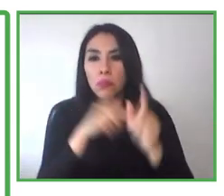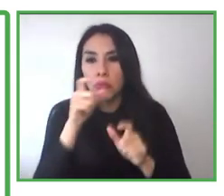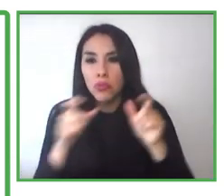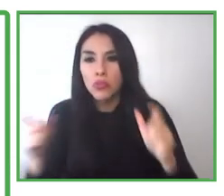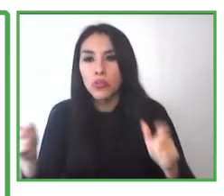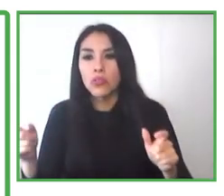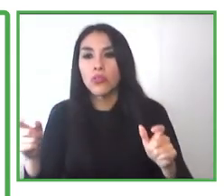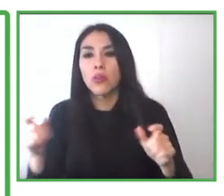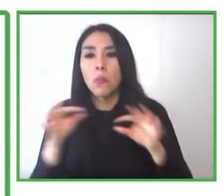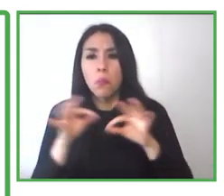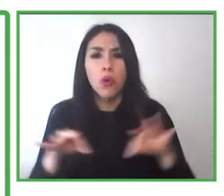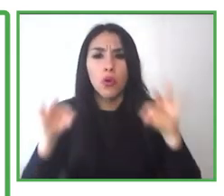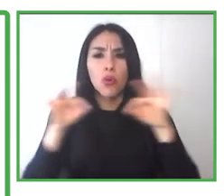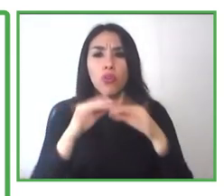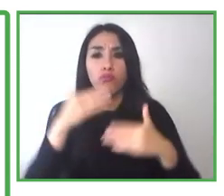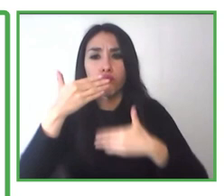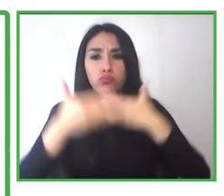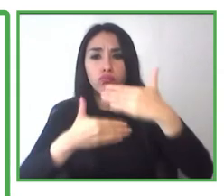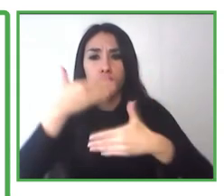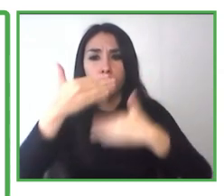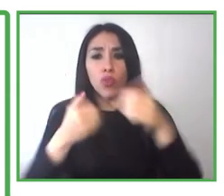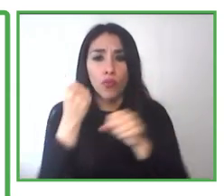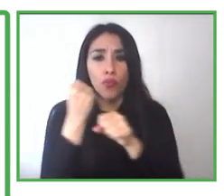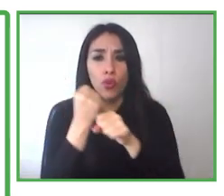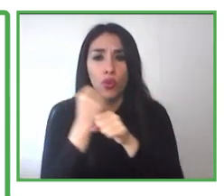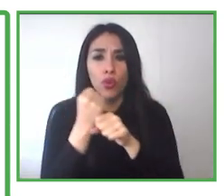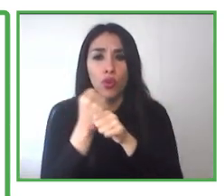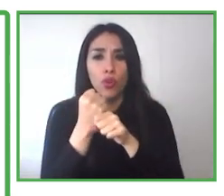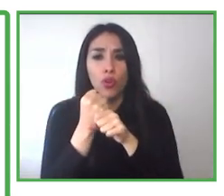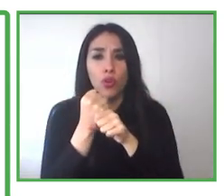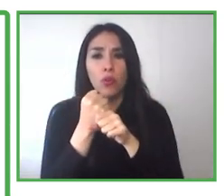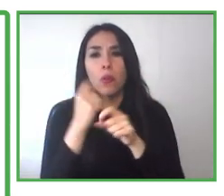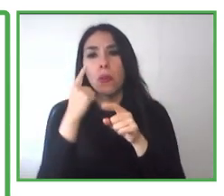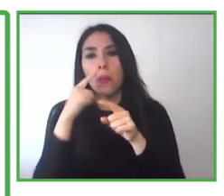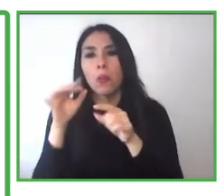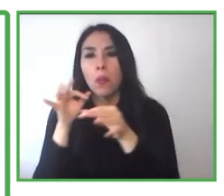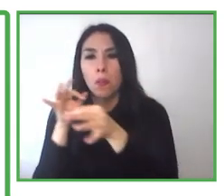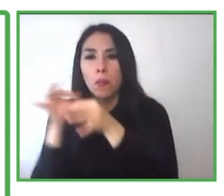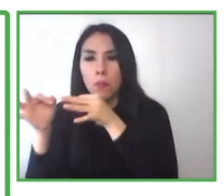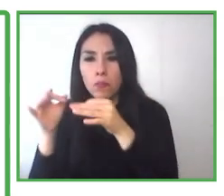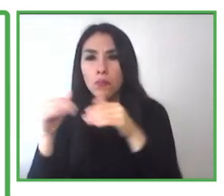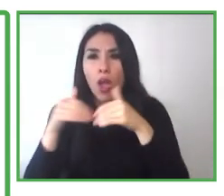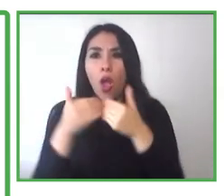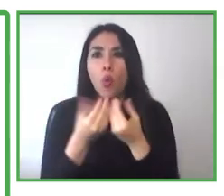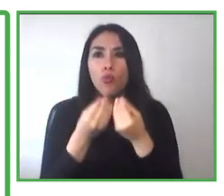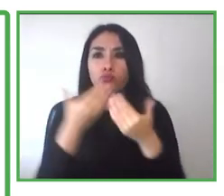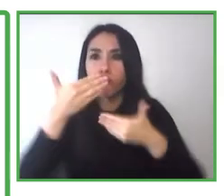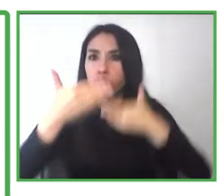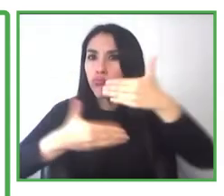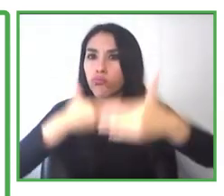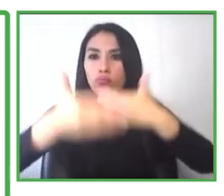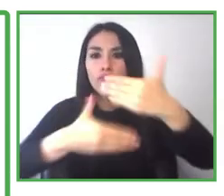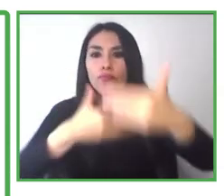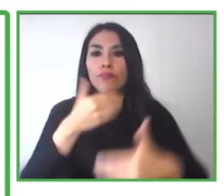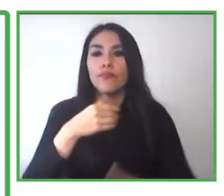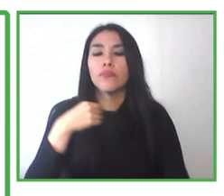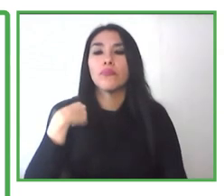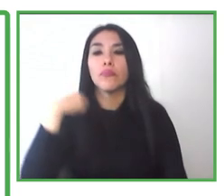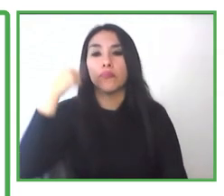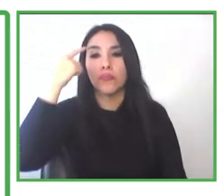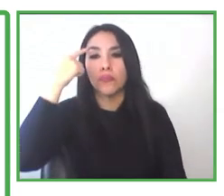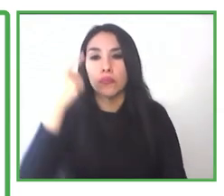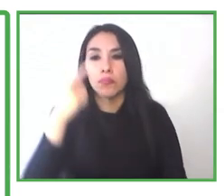needs for work inclusion, guiding them, counseling them. And also to be able to